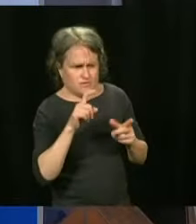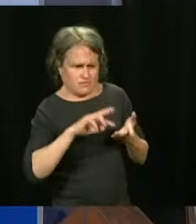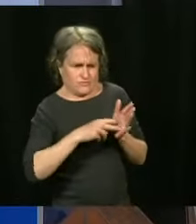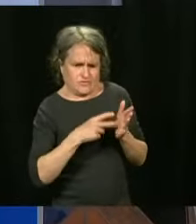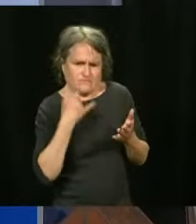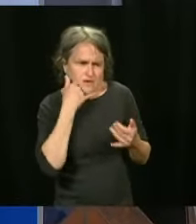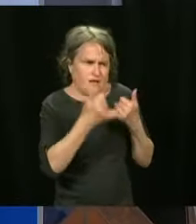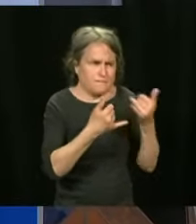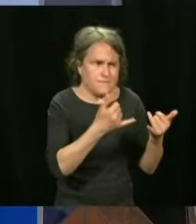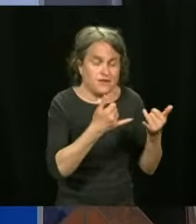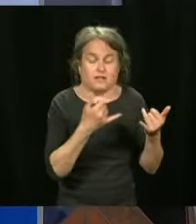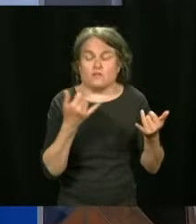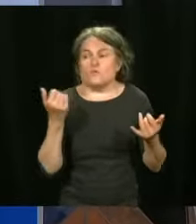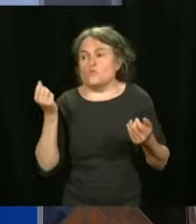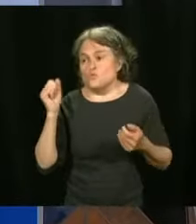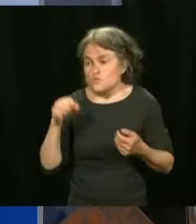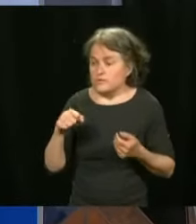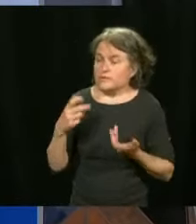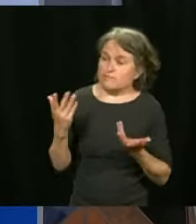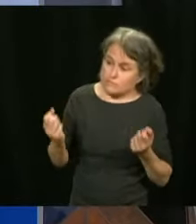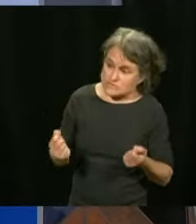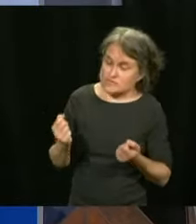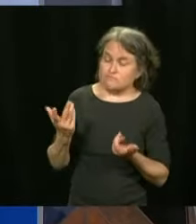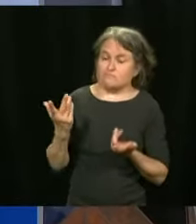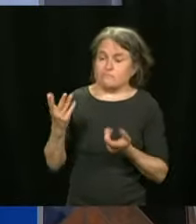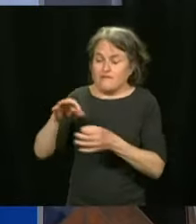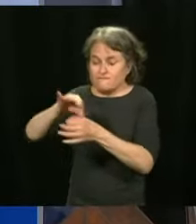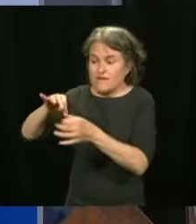If it's a pharmacist following them or through their hospital.